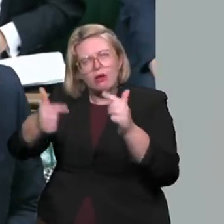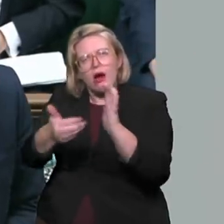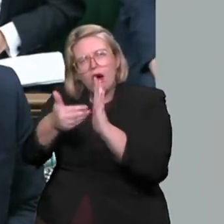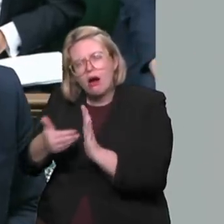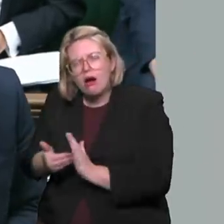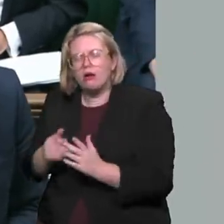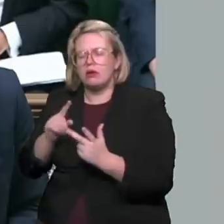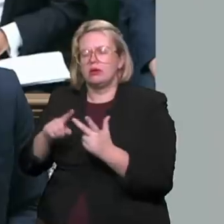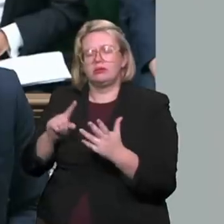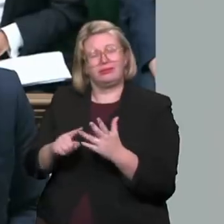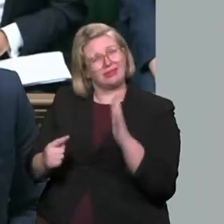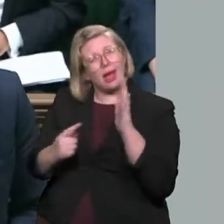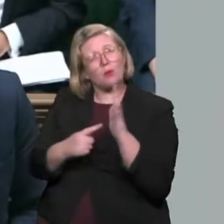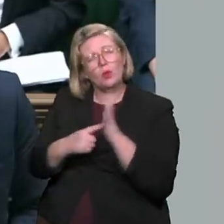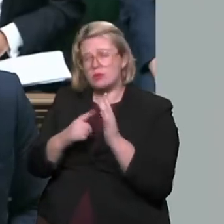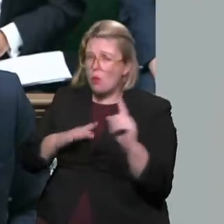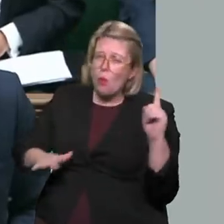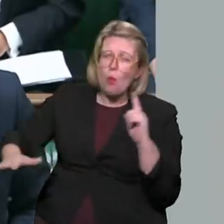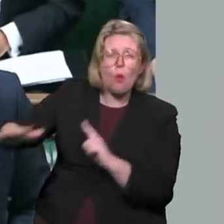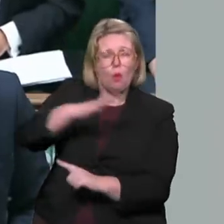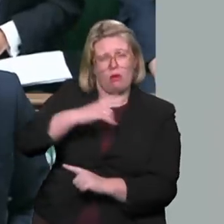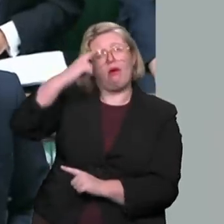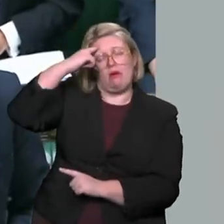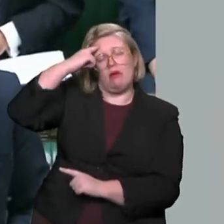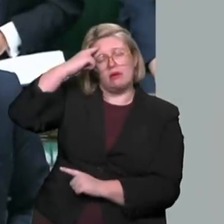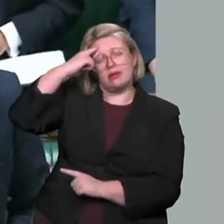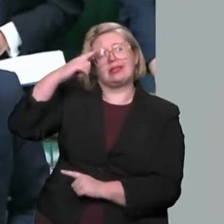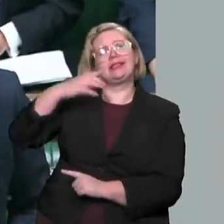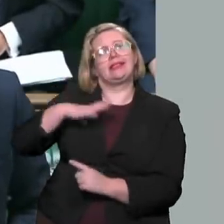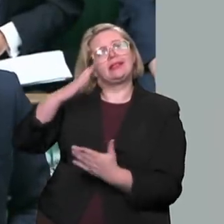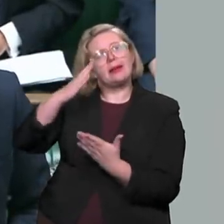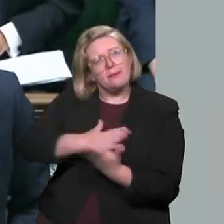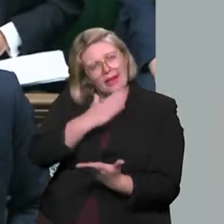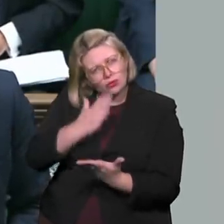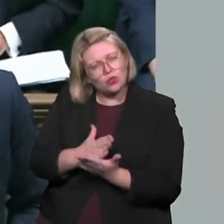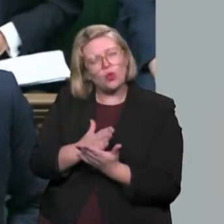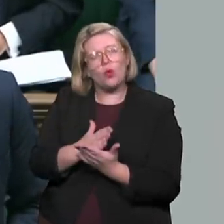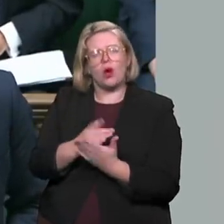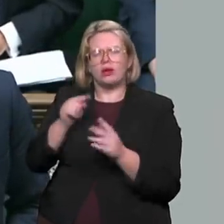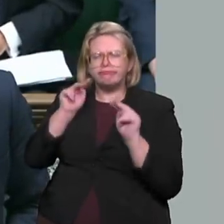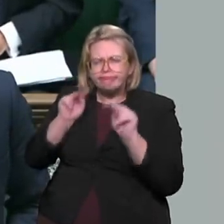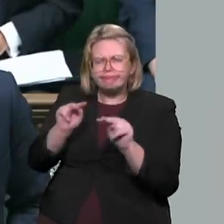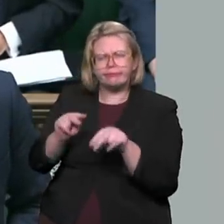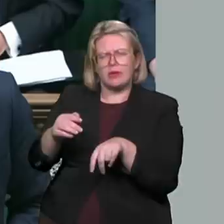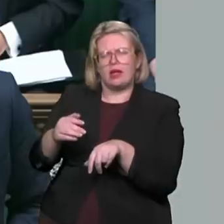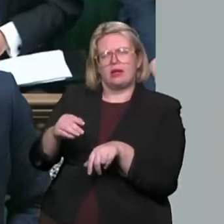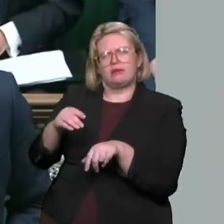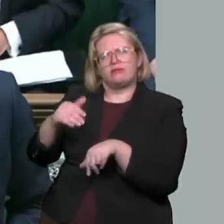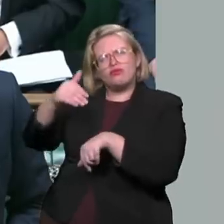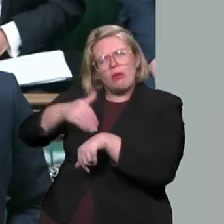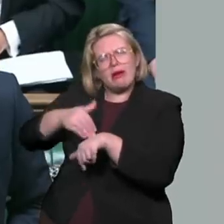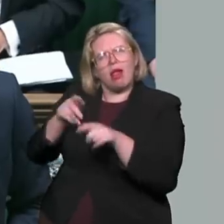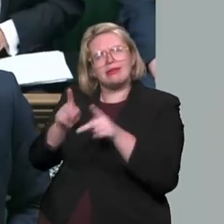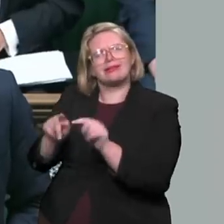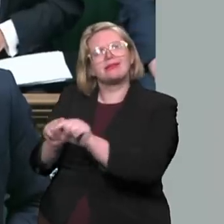do, Mr Speaker, I think the whole House understands, is ensure we deal with the systemic problems in the criminal justice system